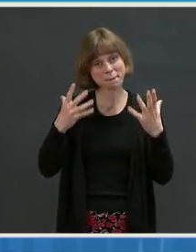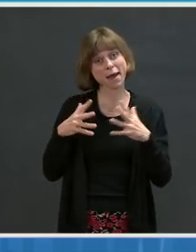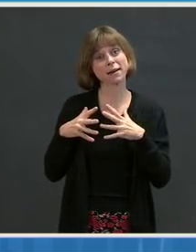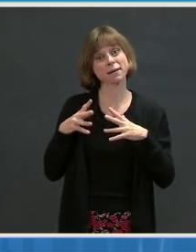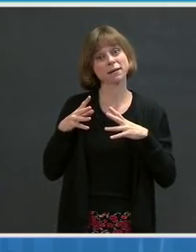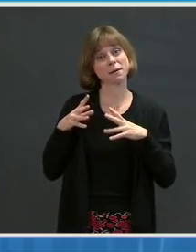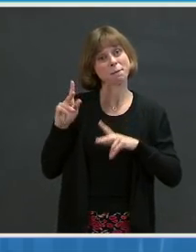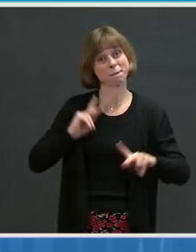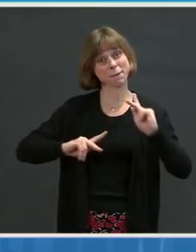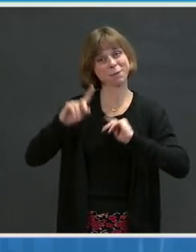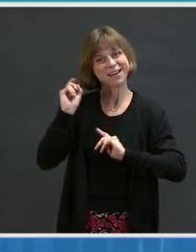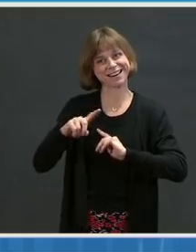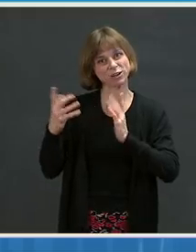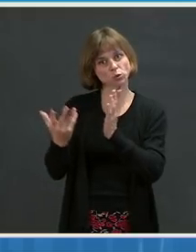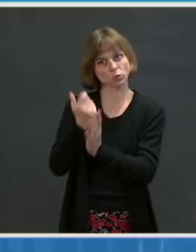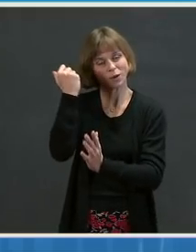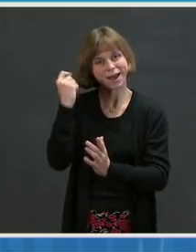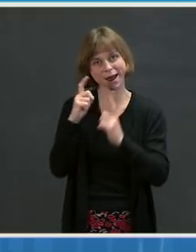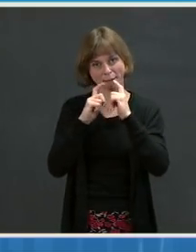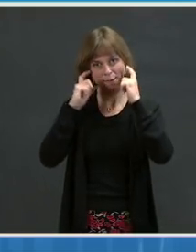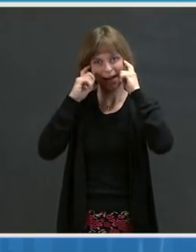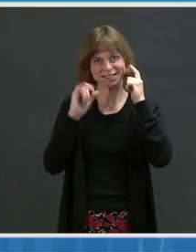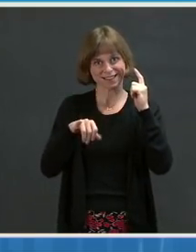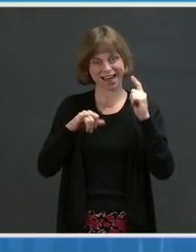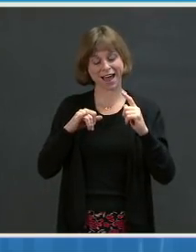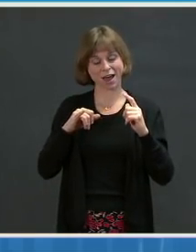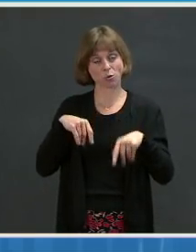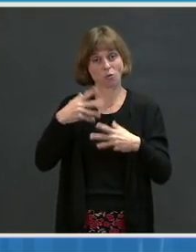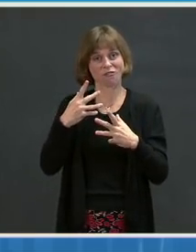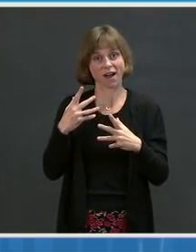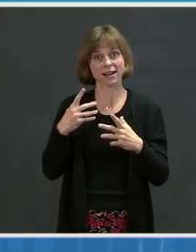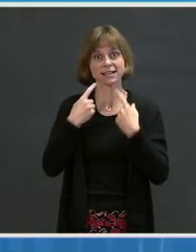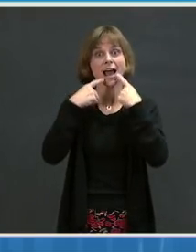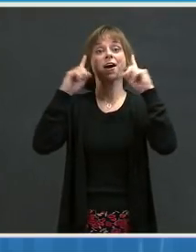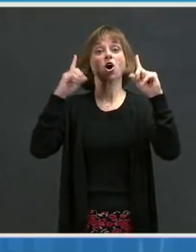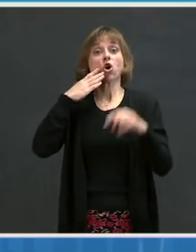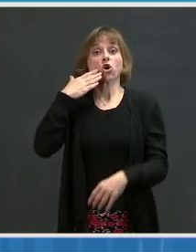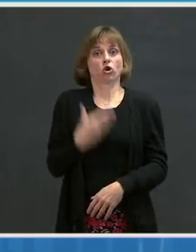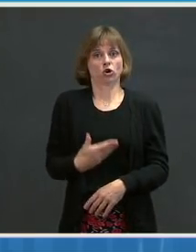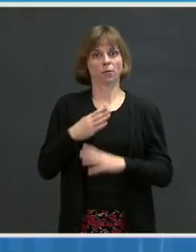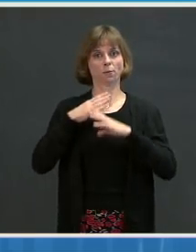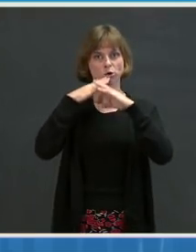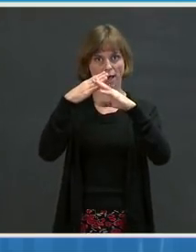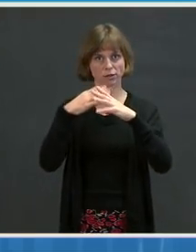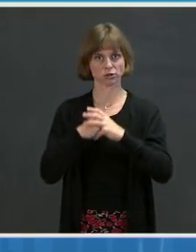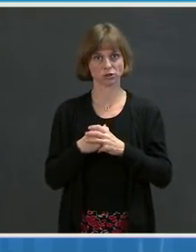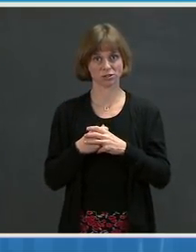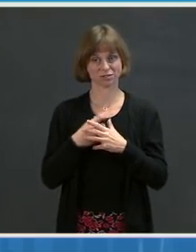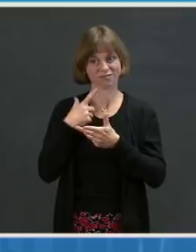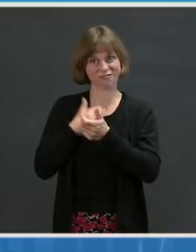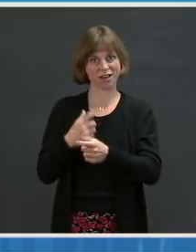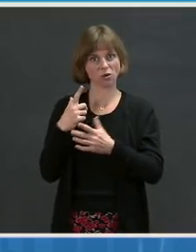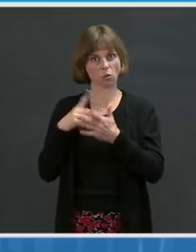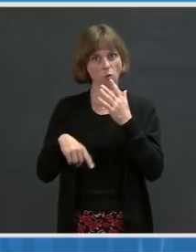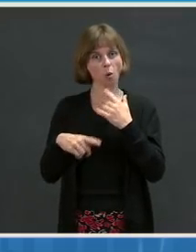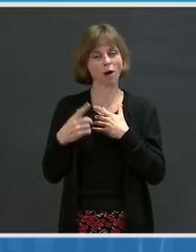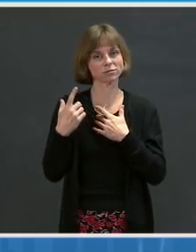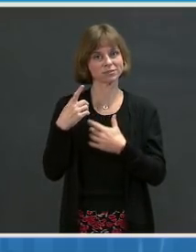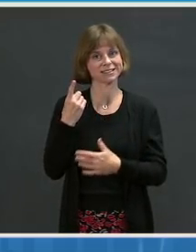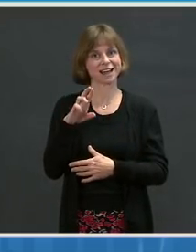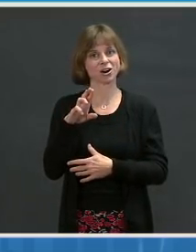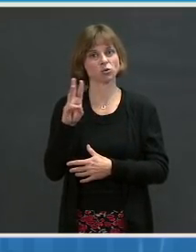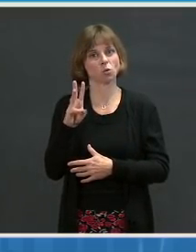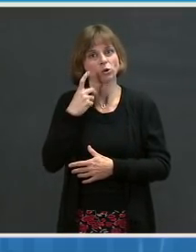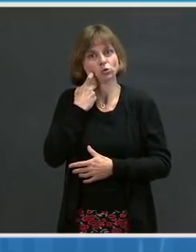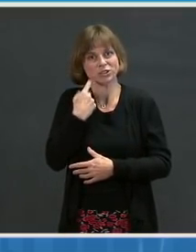protection, in line with the CDC guidance that Rochelle articulated. So this plan of sending